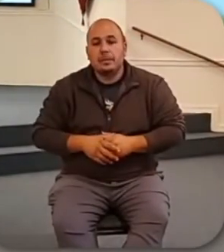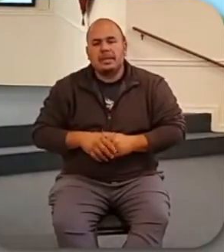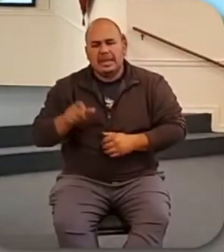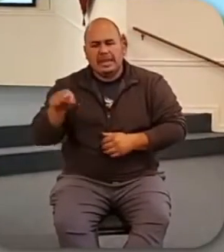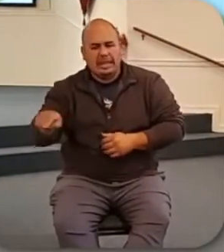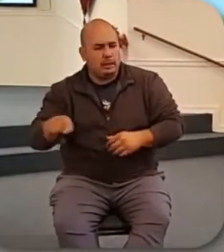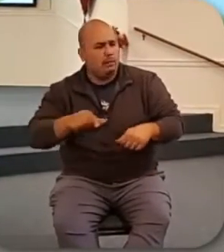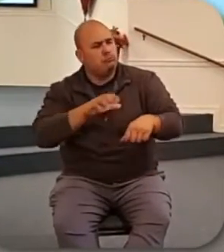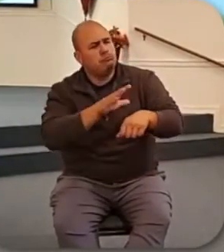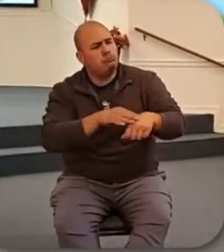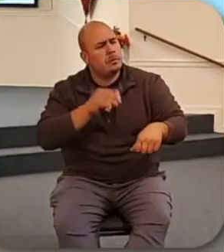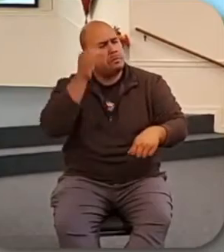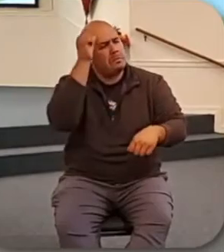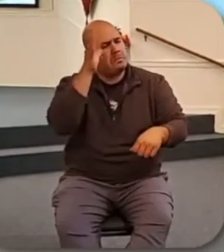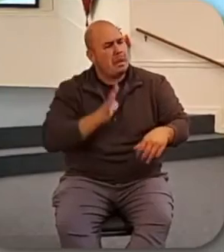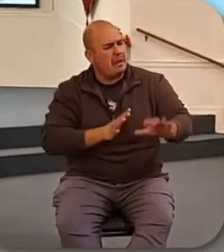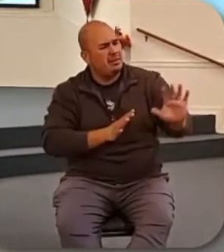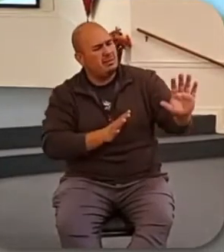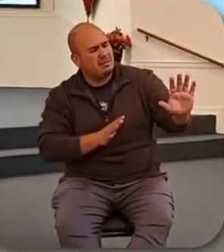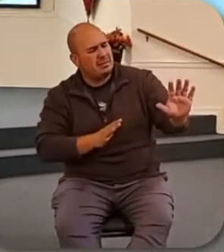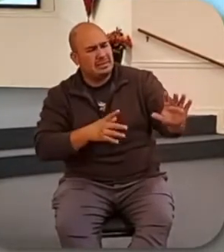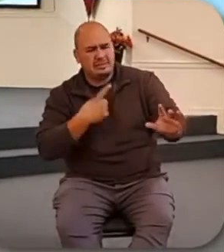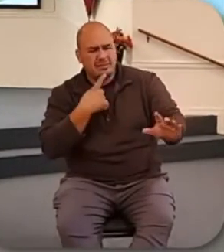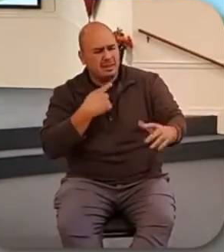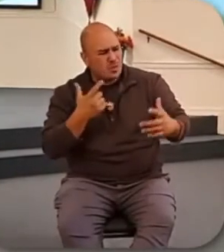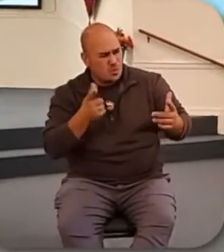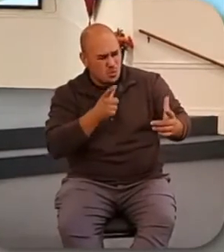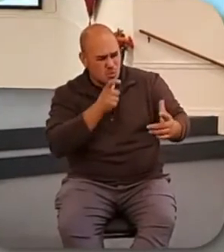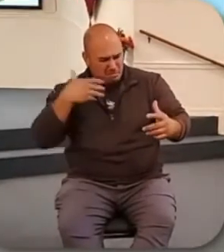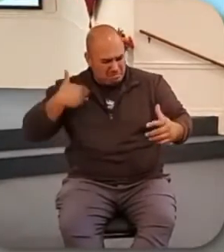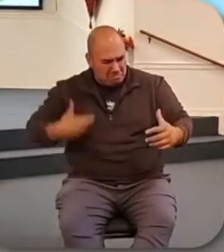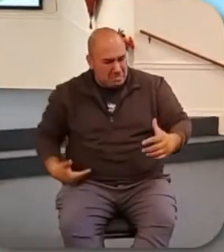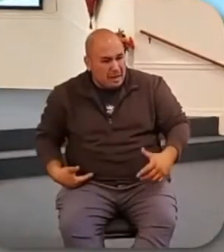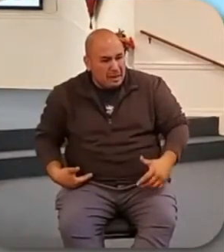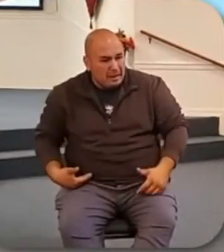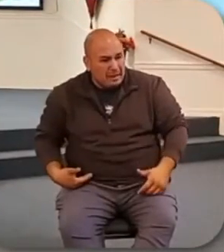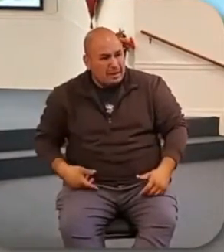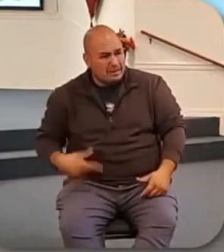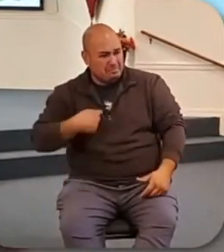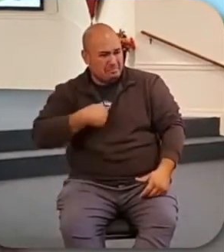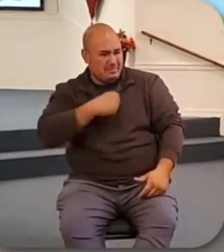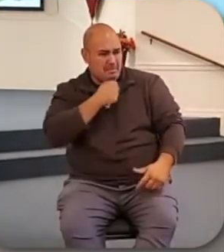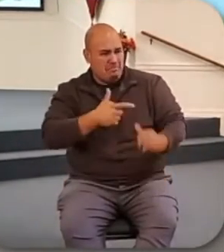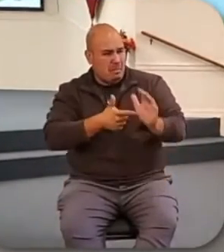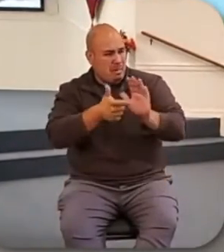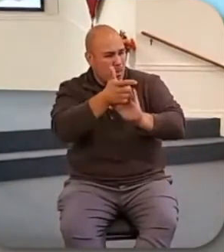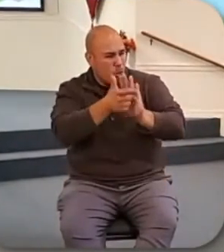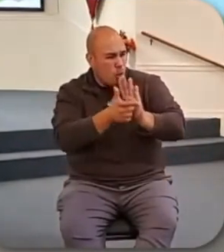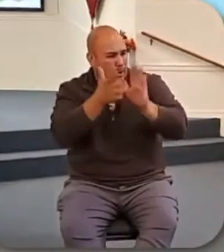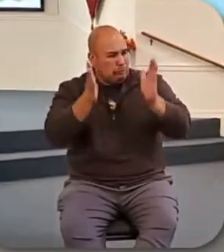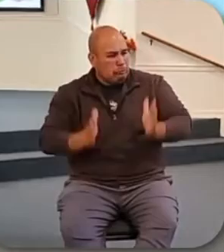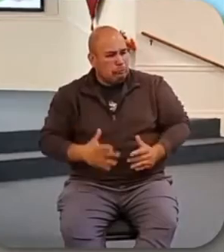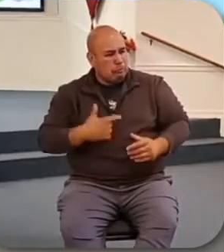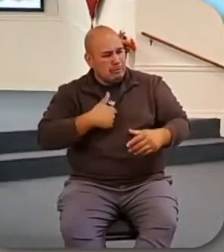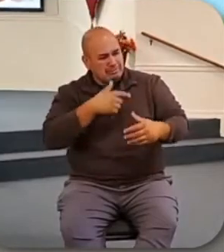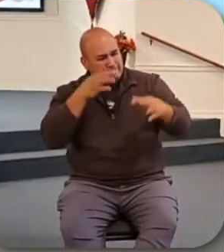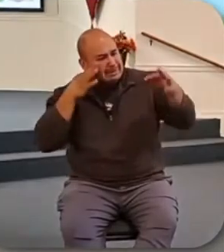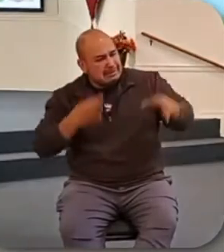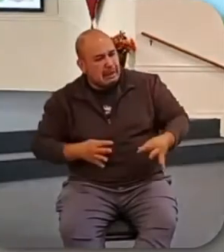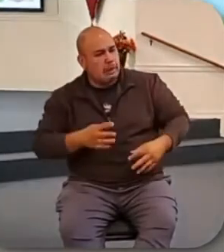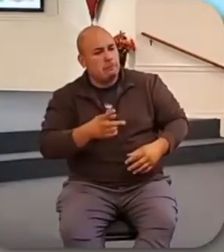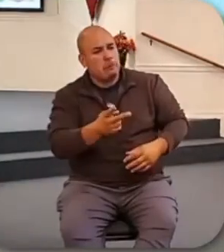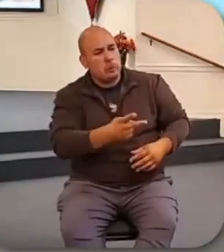divide the inheritance with him as he should. And Jesus just immediately declines to get into the mess of who's right, who's wrong in this situation.